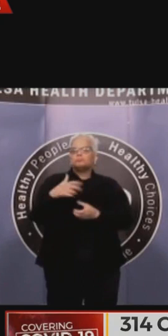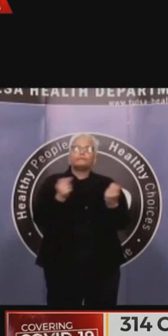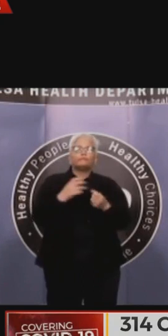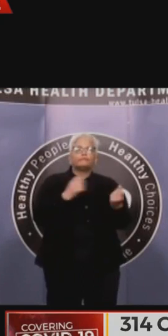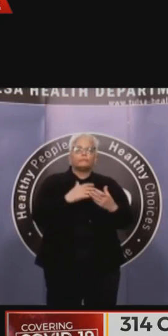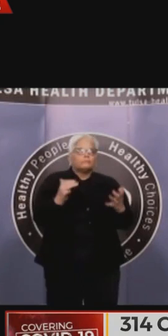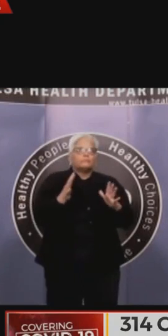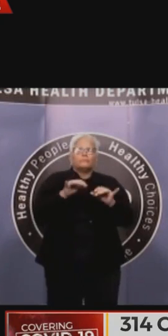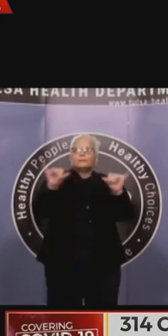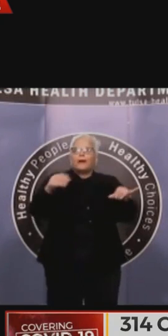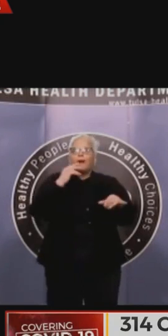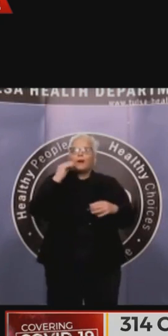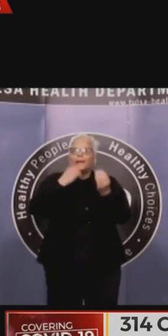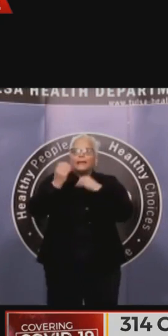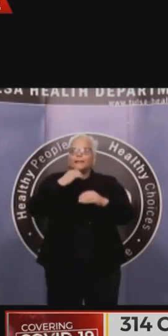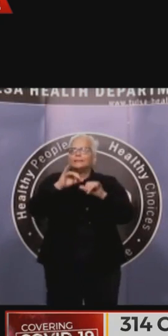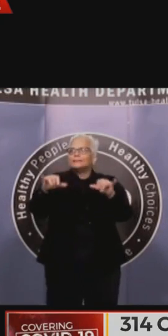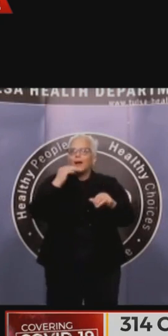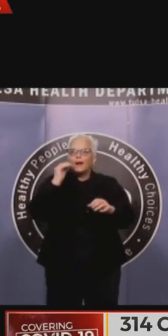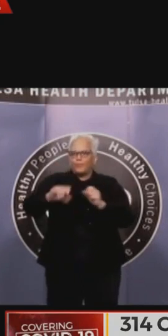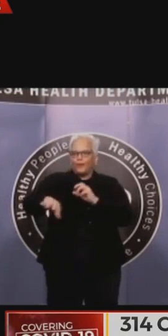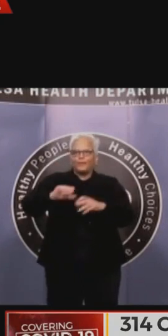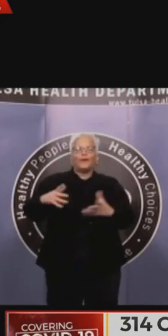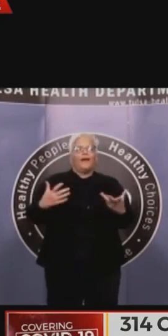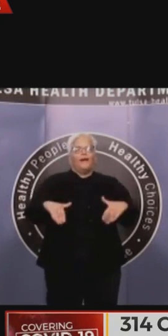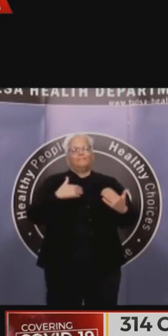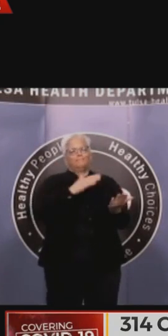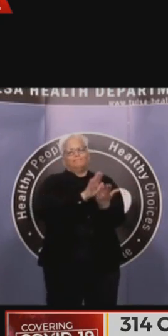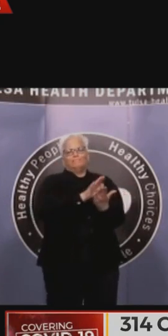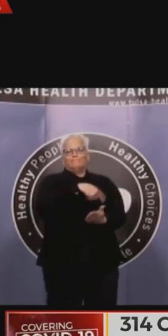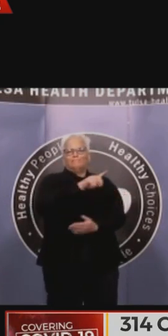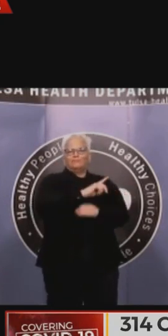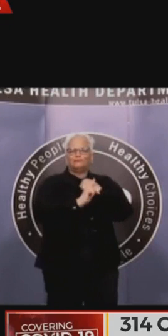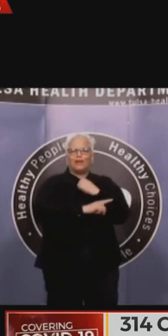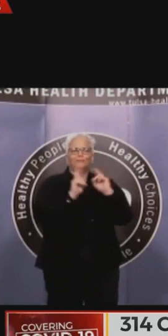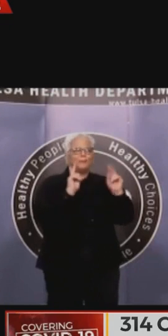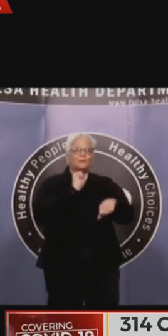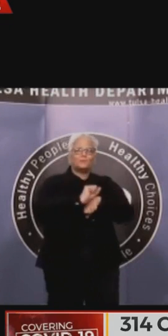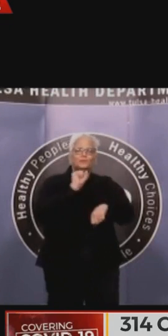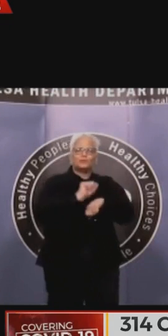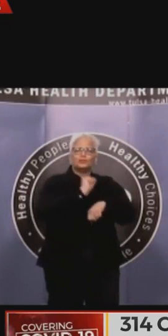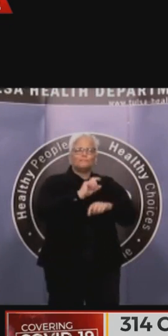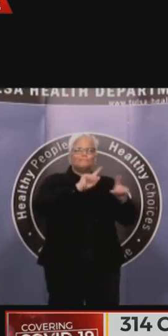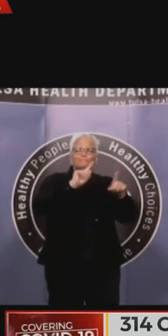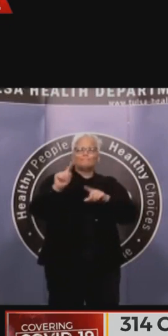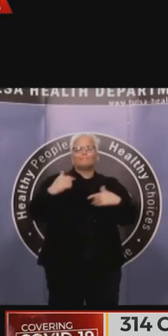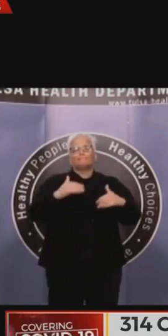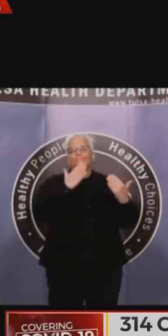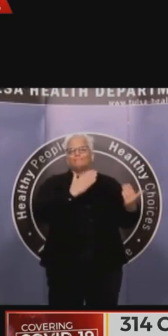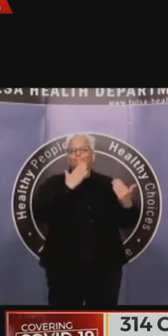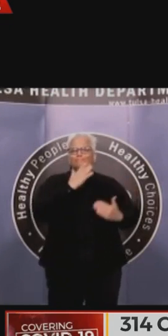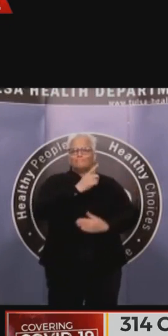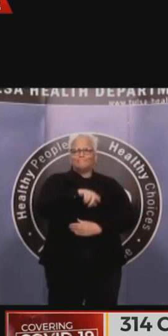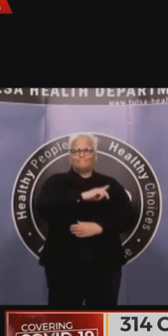you're sick, please double bag your trash and put it in the gray bin so that we can protect